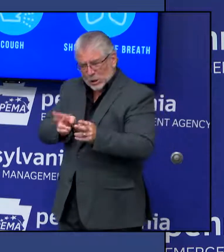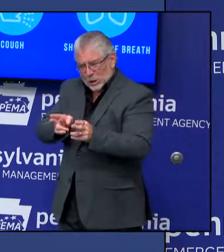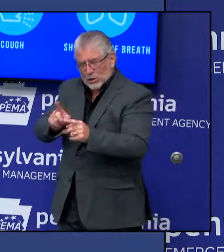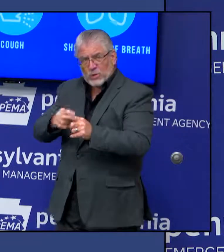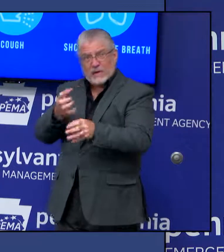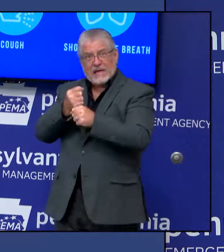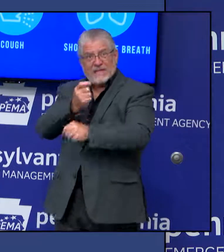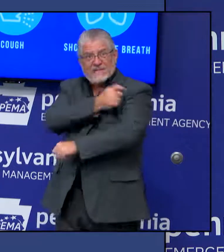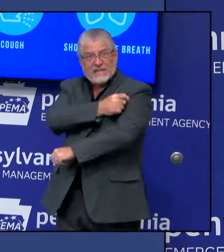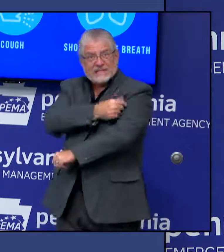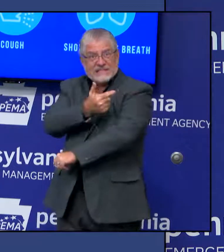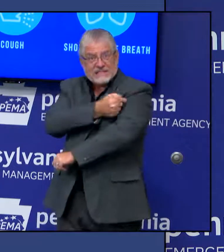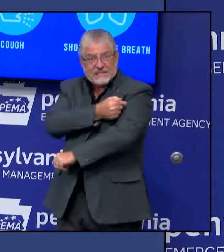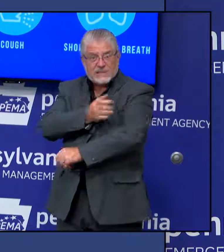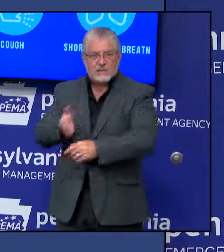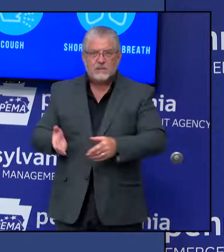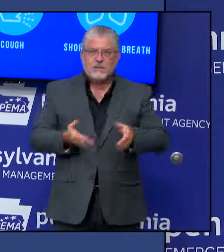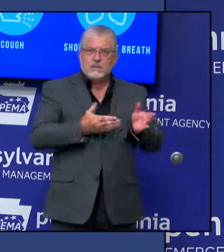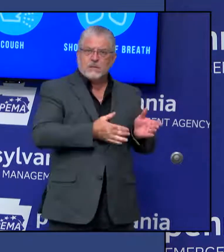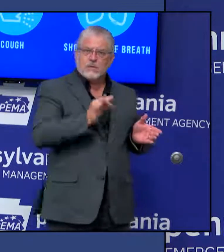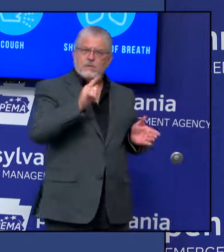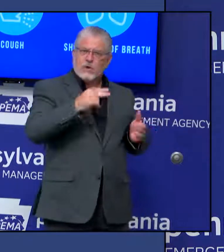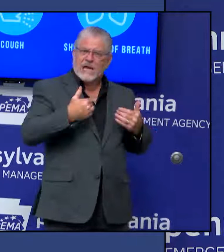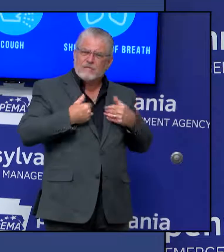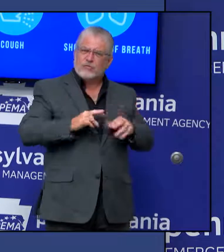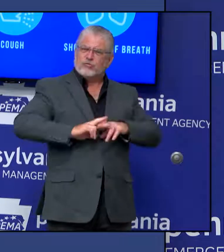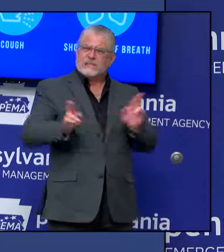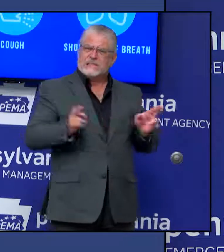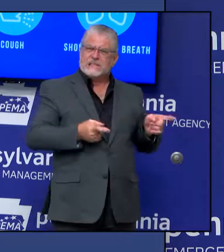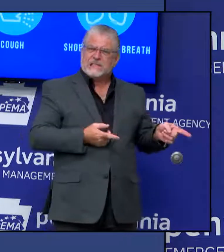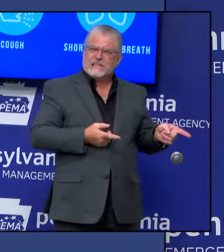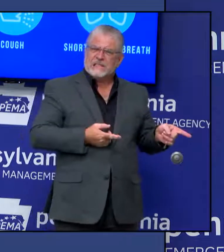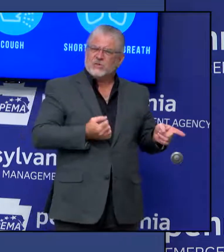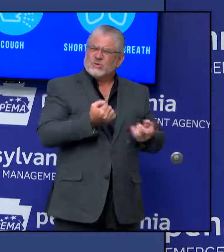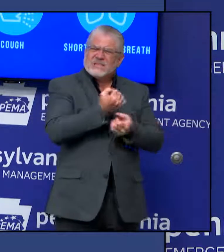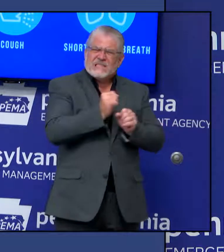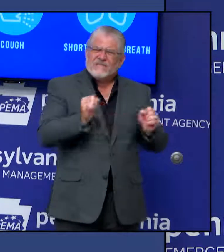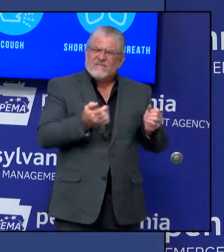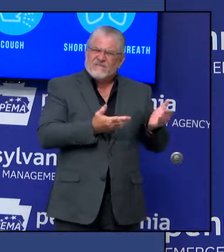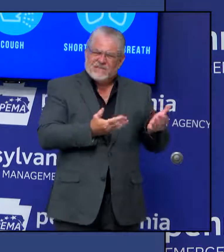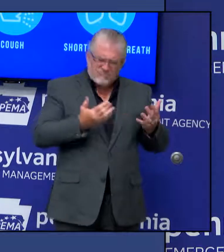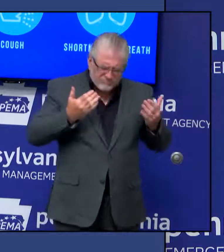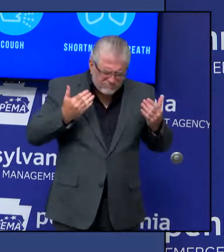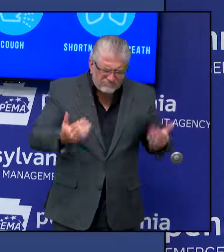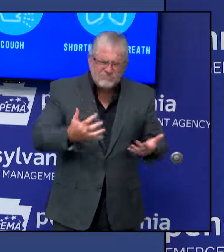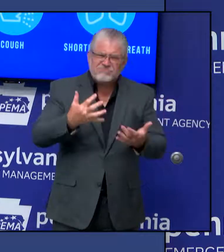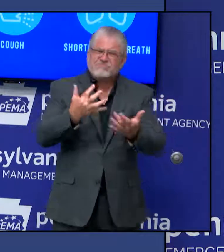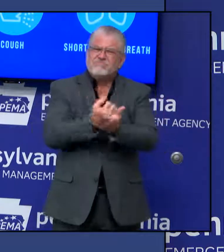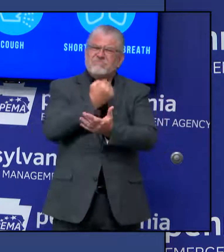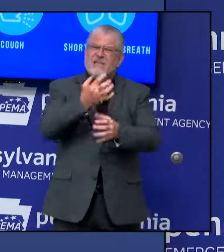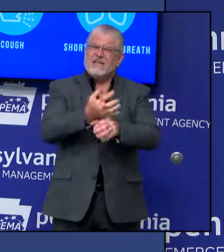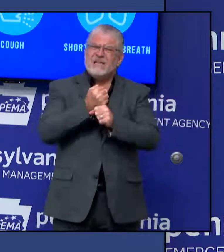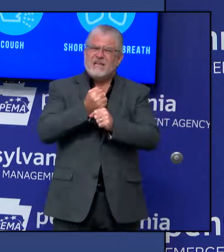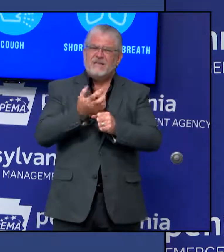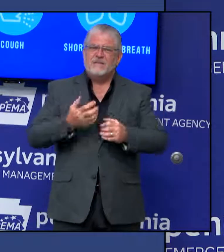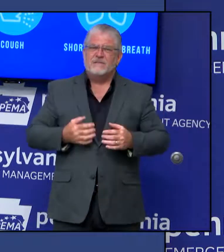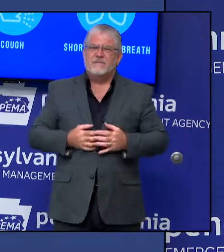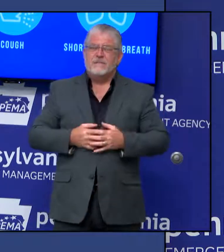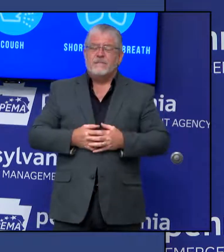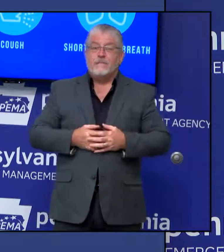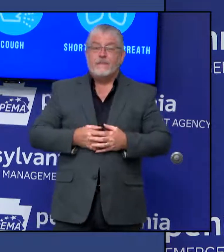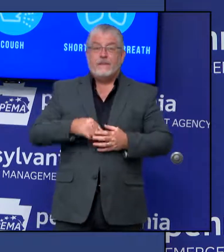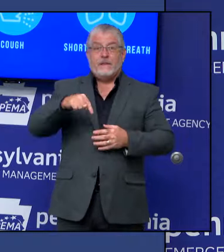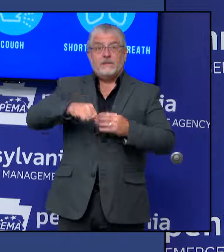get a safe and effective flu shot right now. This year, we have requested and expect to